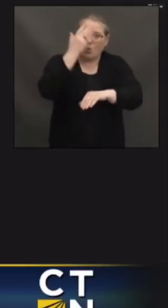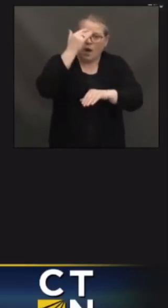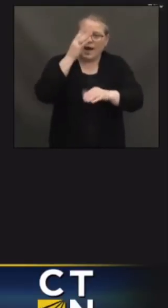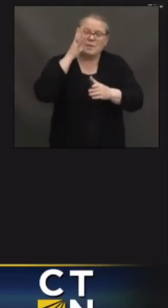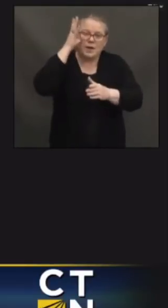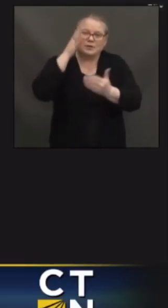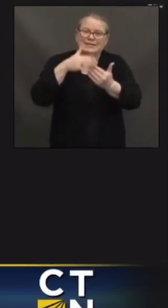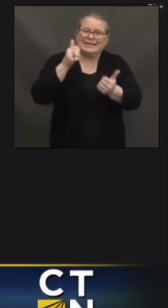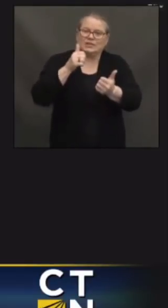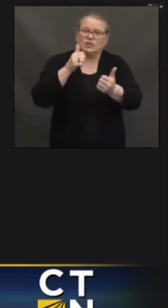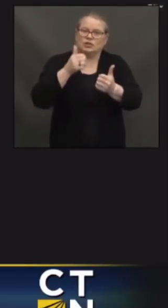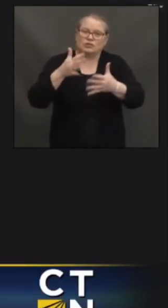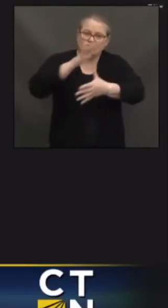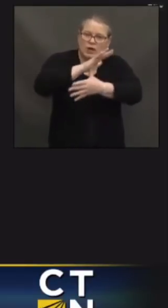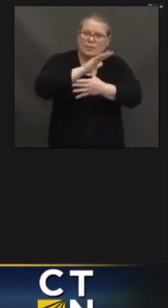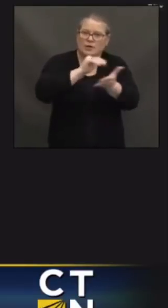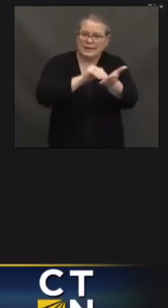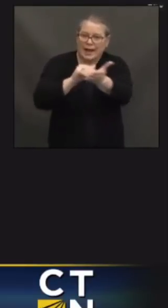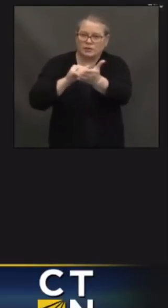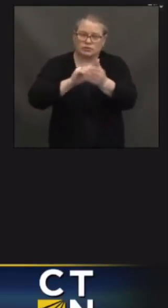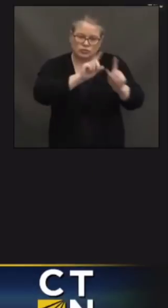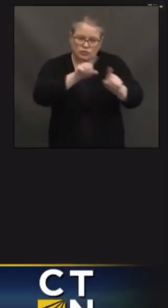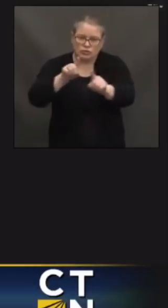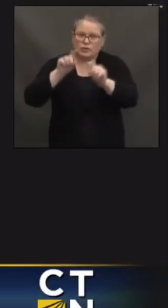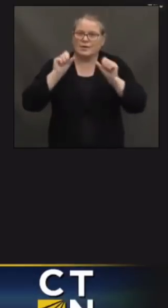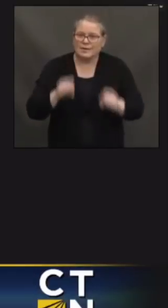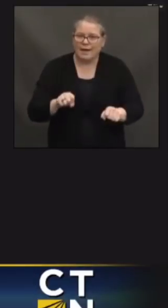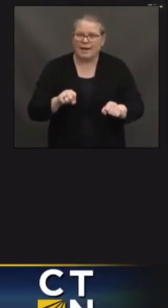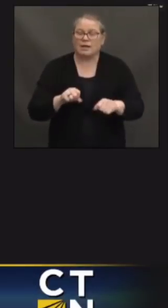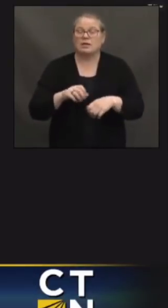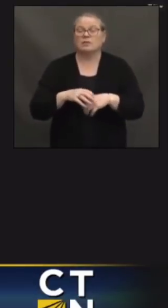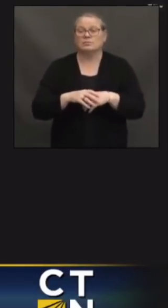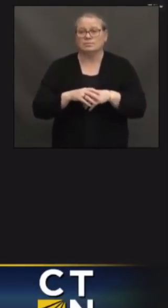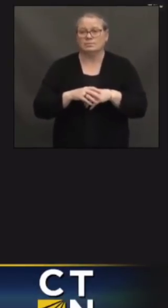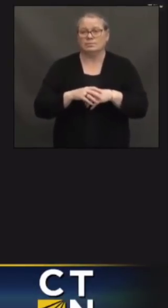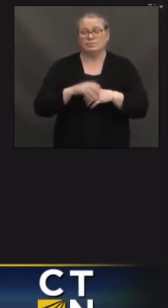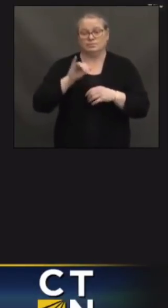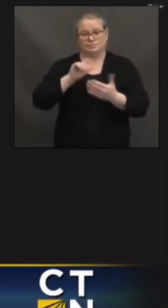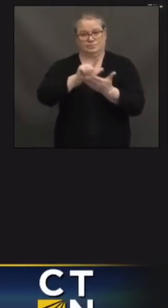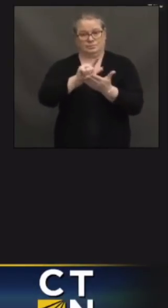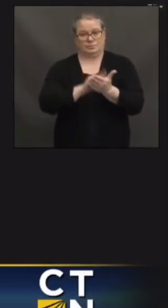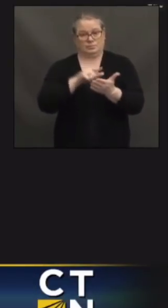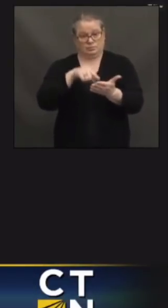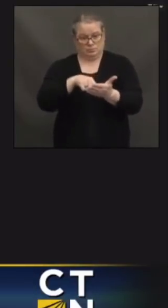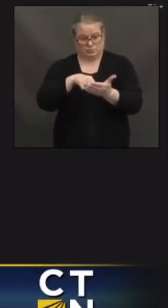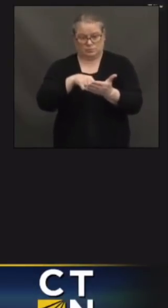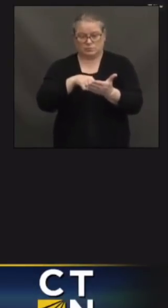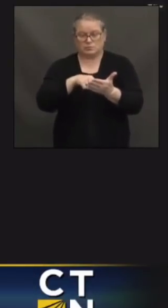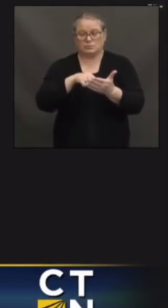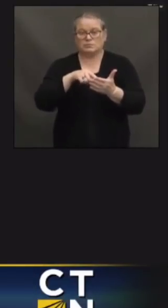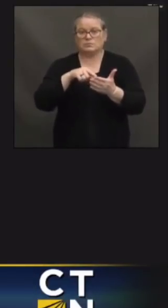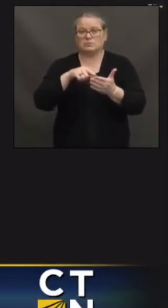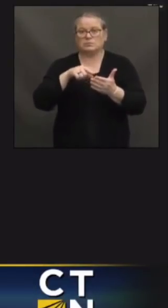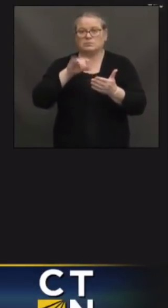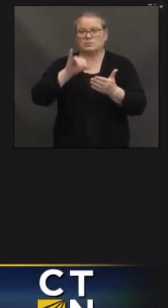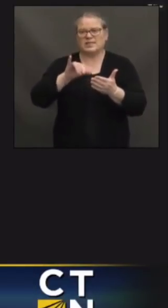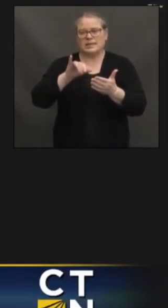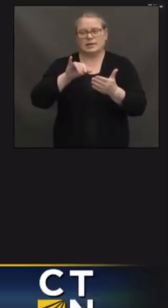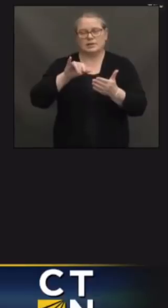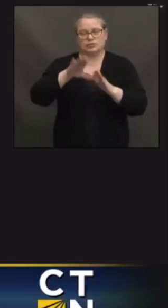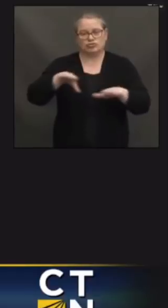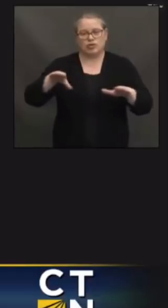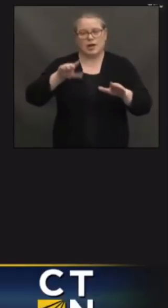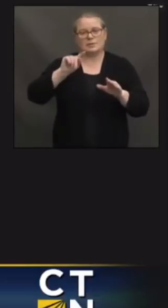and health care specialists. So, while this bill only implements this increase in the child